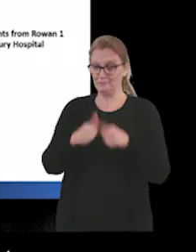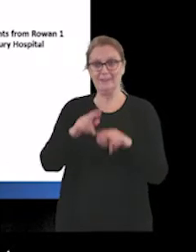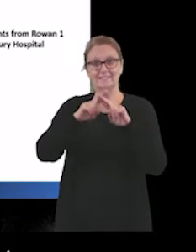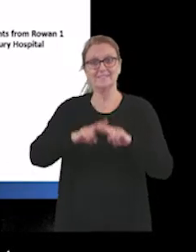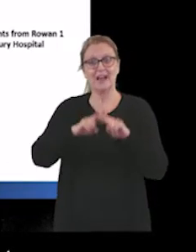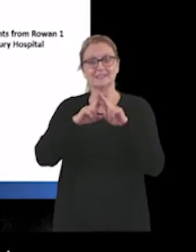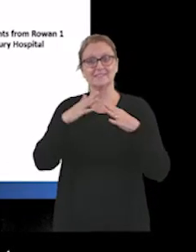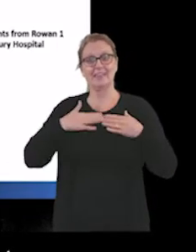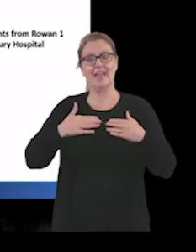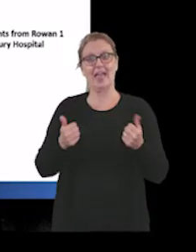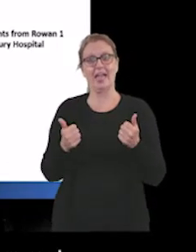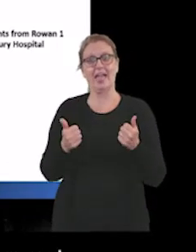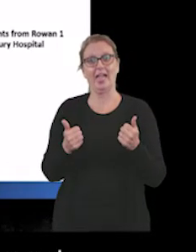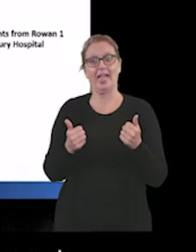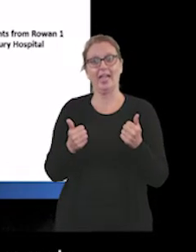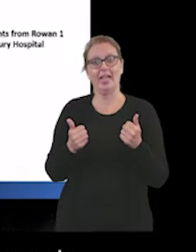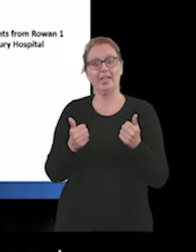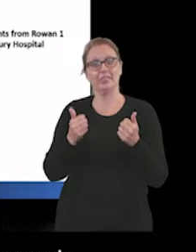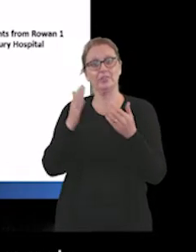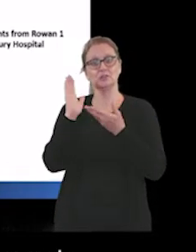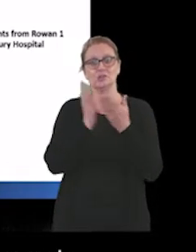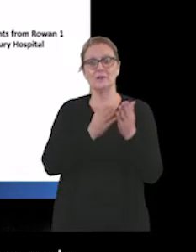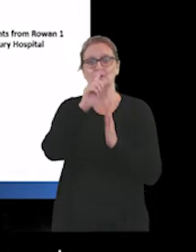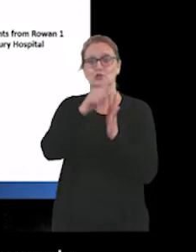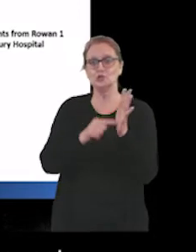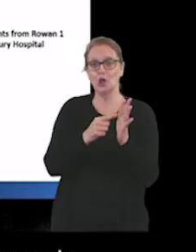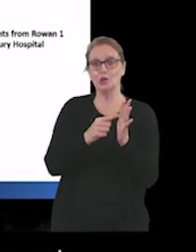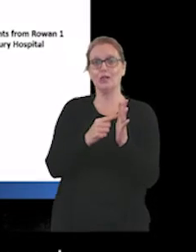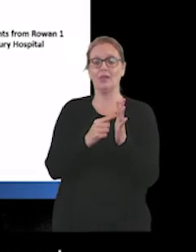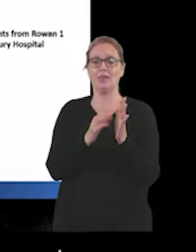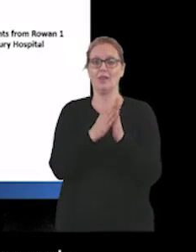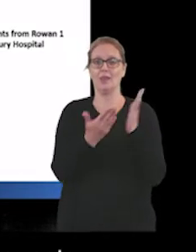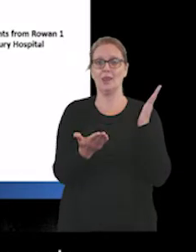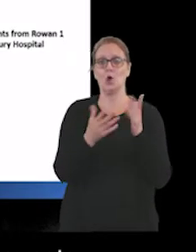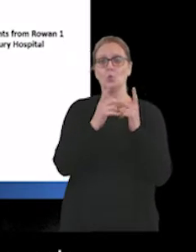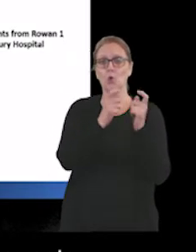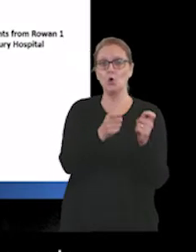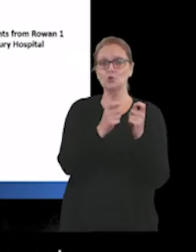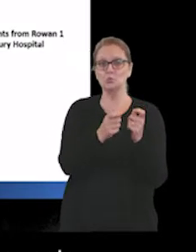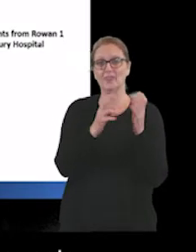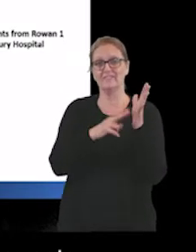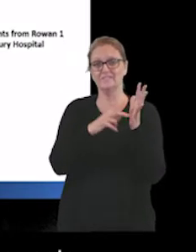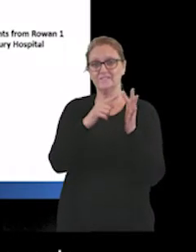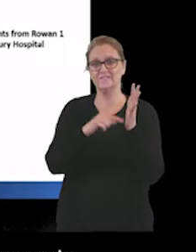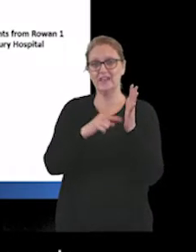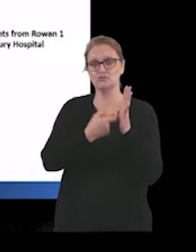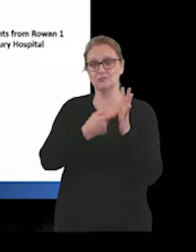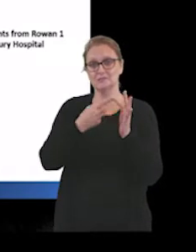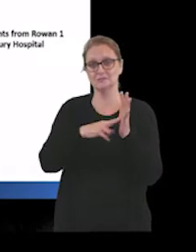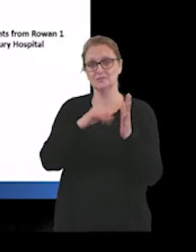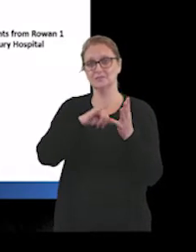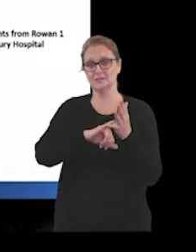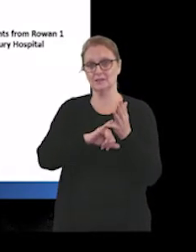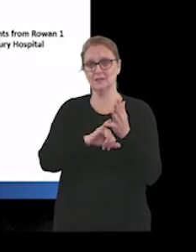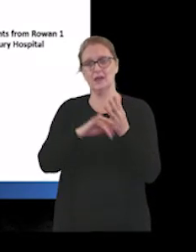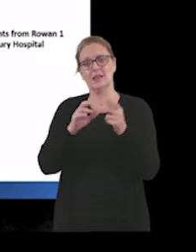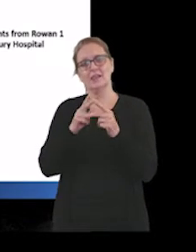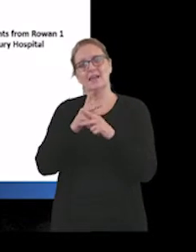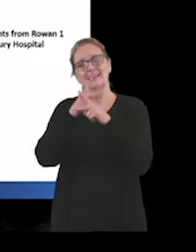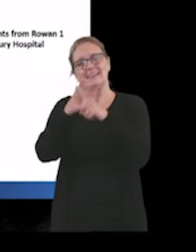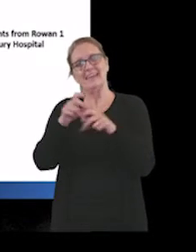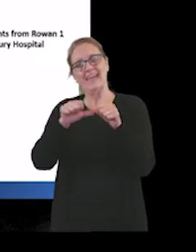in the Health Service Journal Awards for work with veterans. Again, in partnership with a charity called Care After